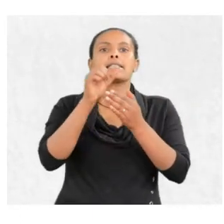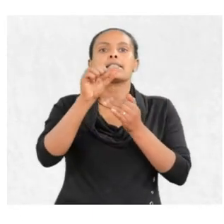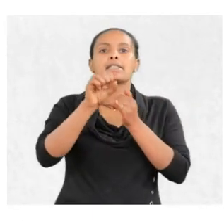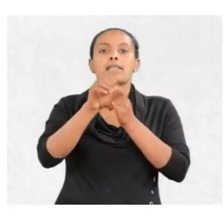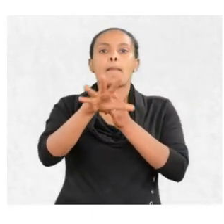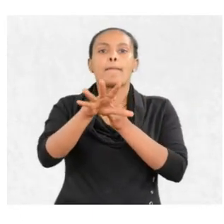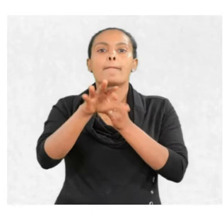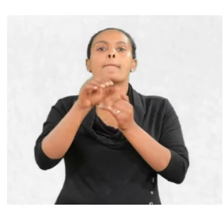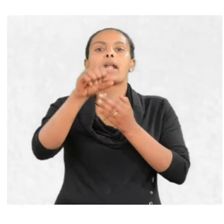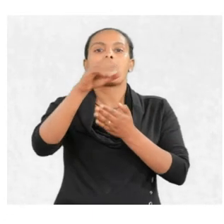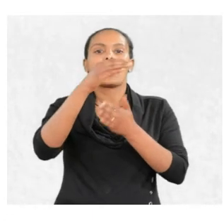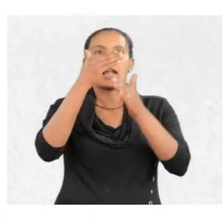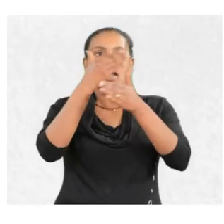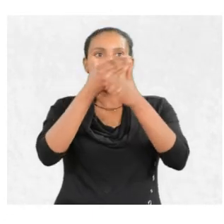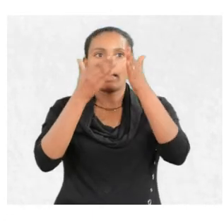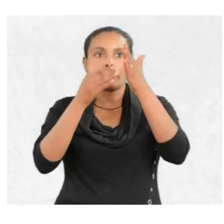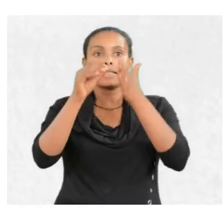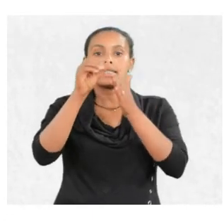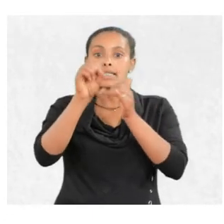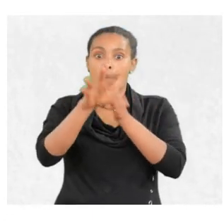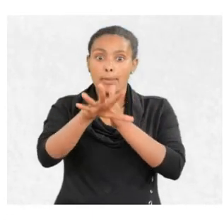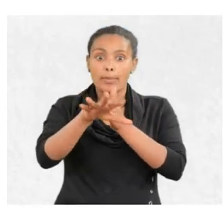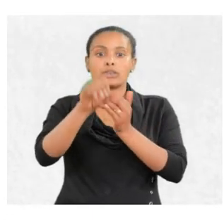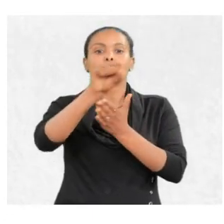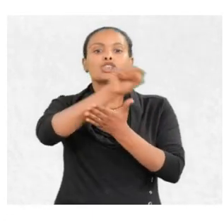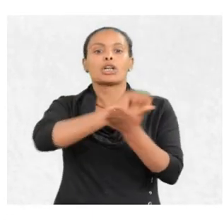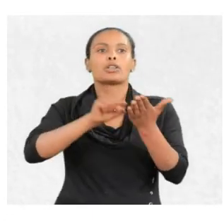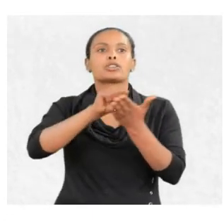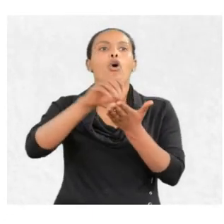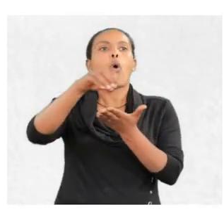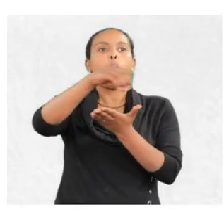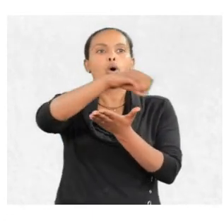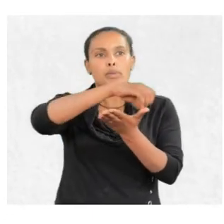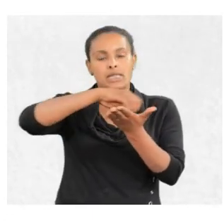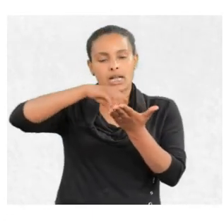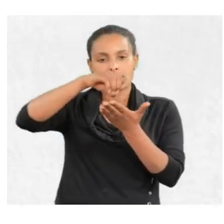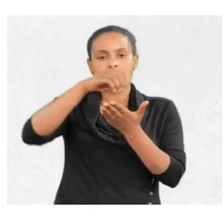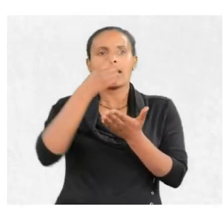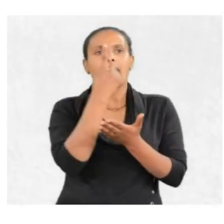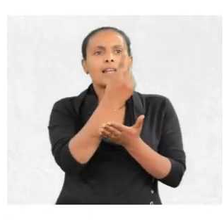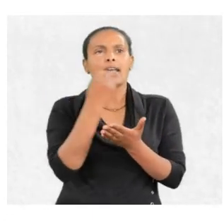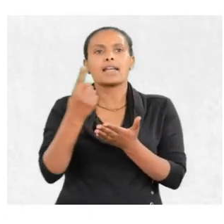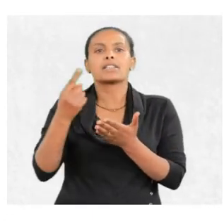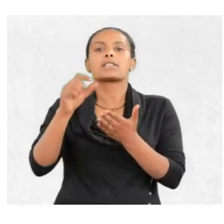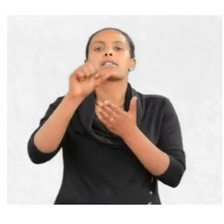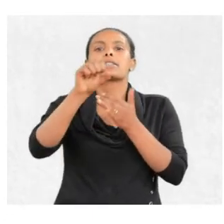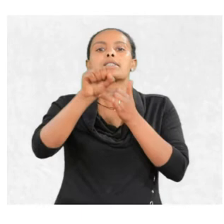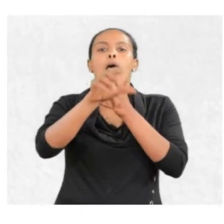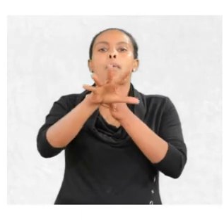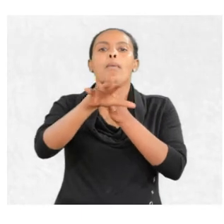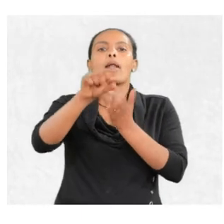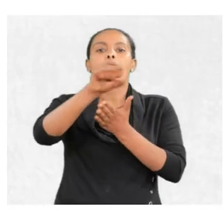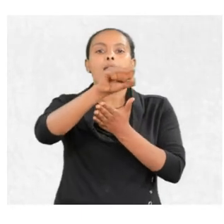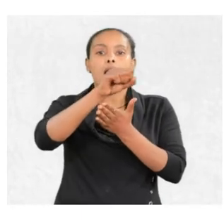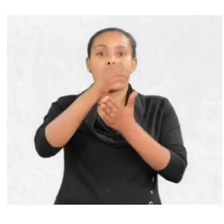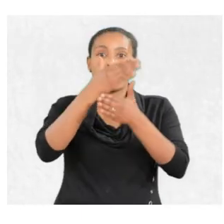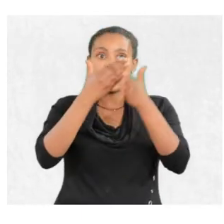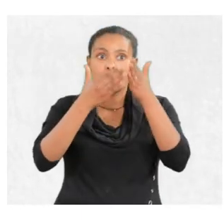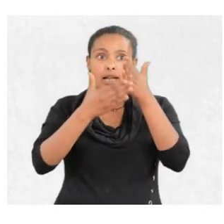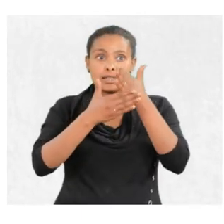or subshells, orbital in each sublevel and